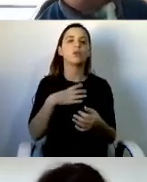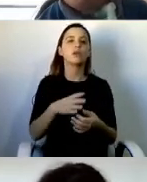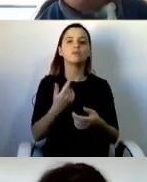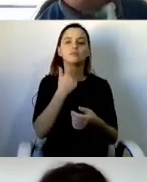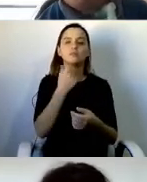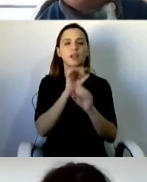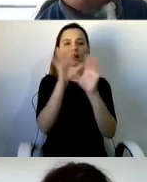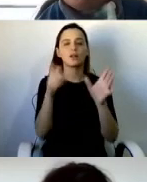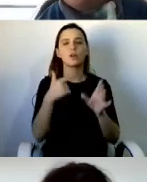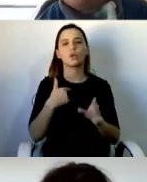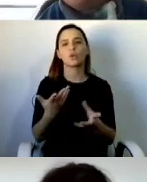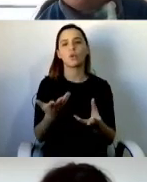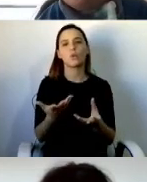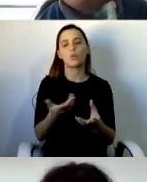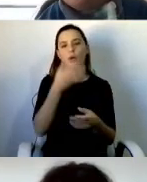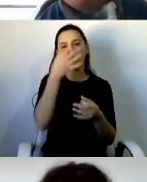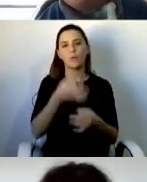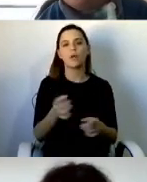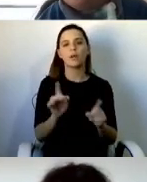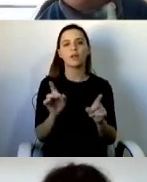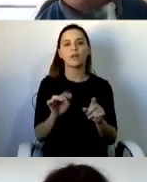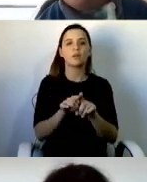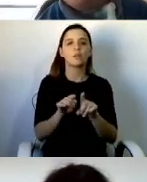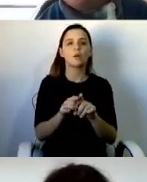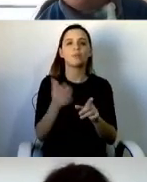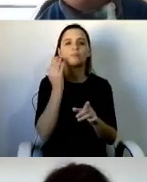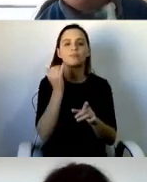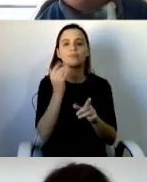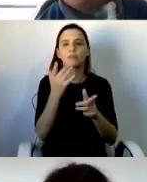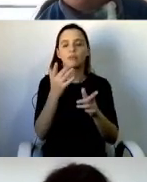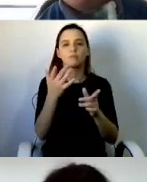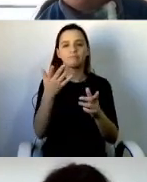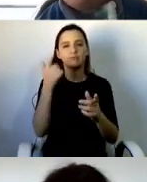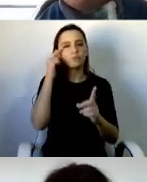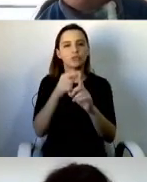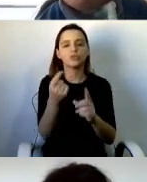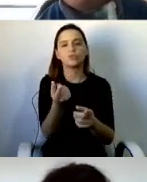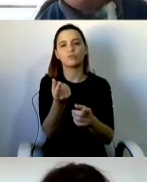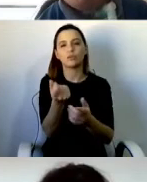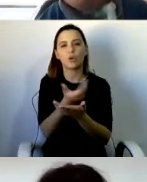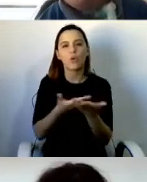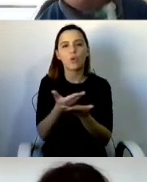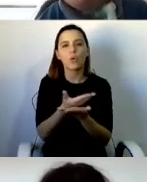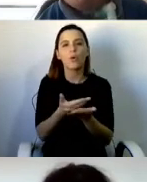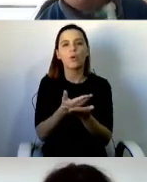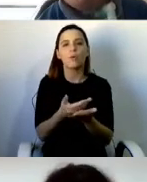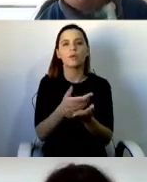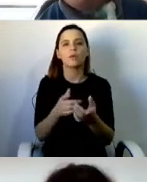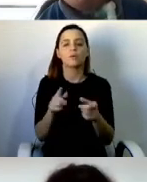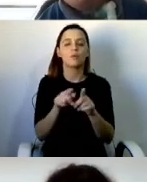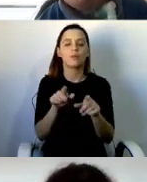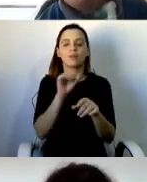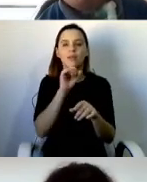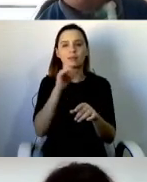economic aim. I firmly believe that it supports an ideology. If austerity was economic,